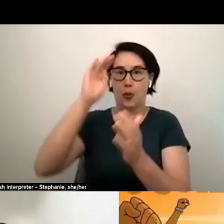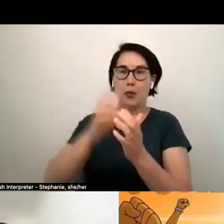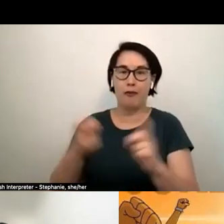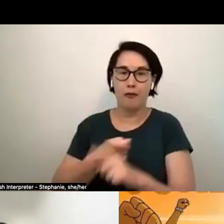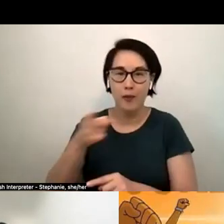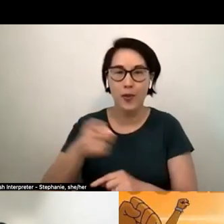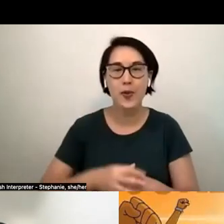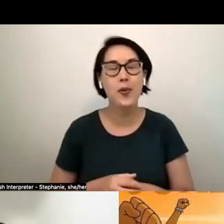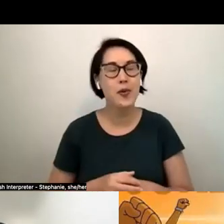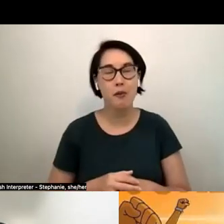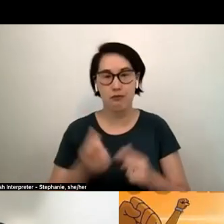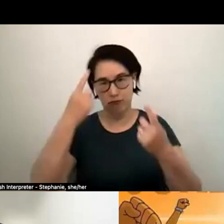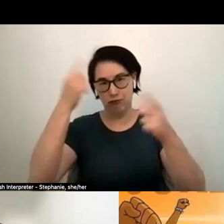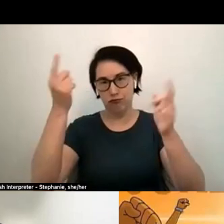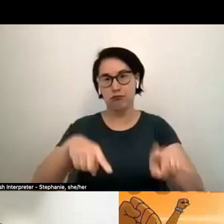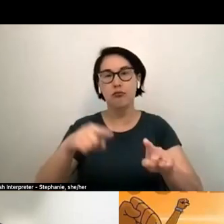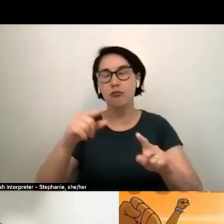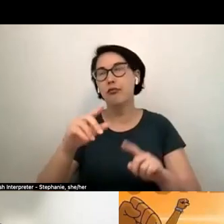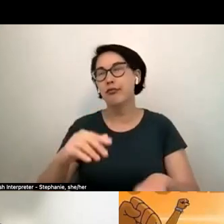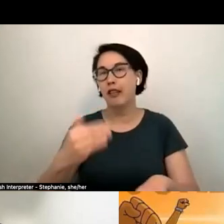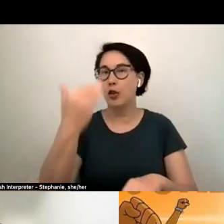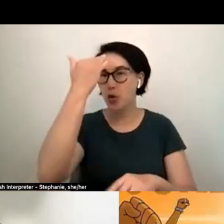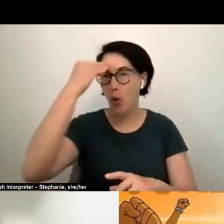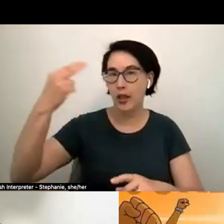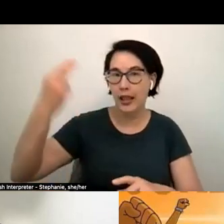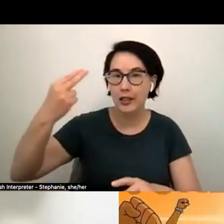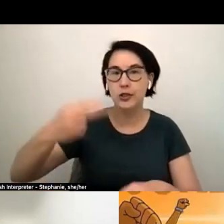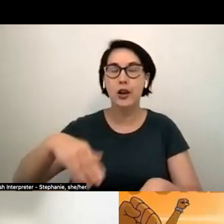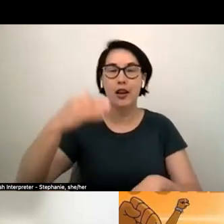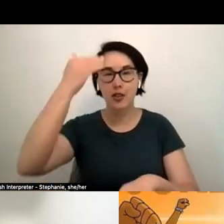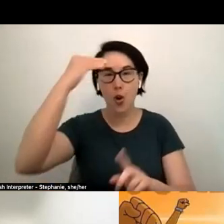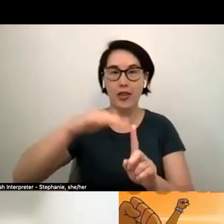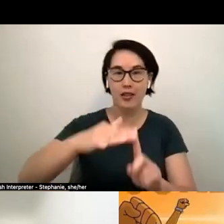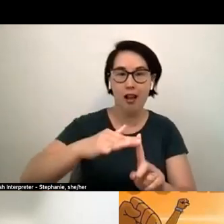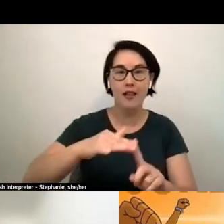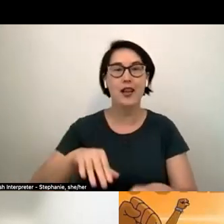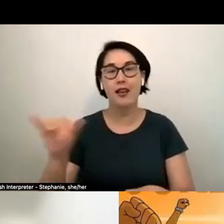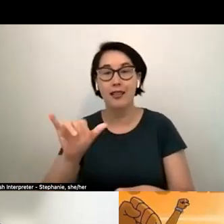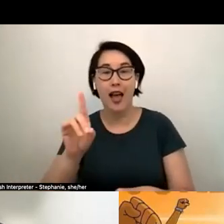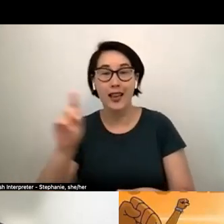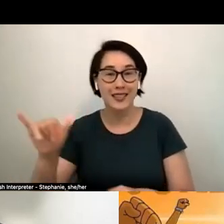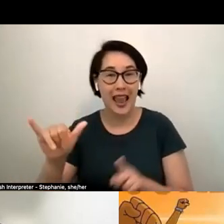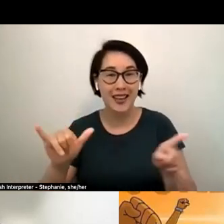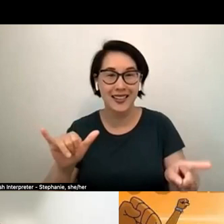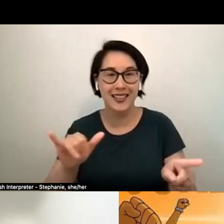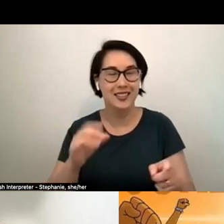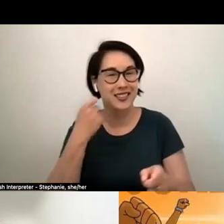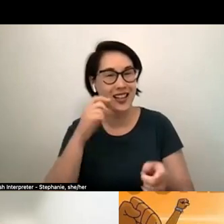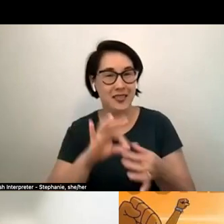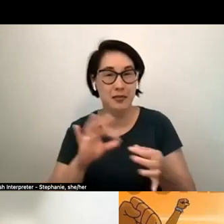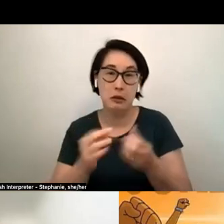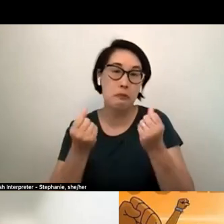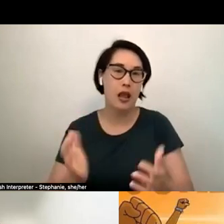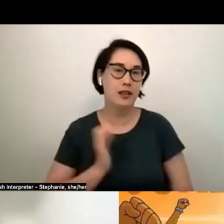that historical context and just knowing so much so much more of our history like danny said a lot of our parents don't know and i think even making